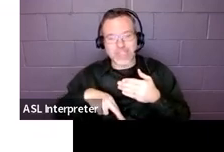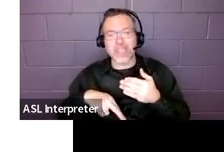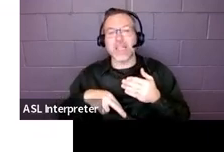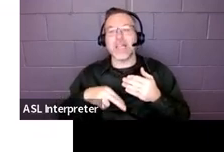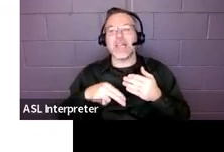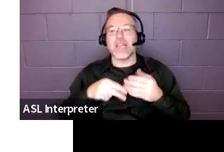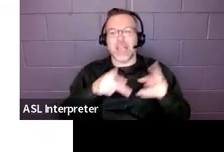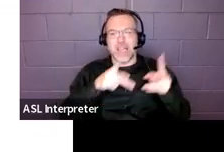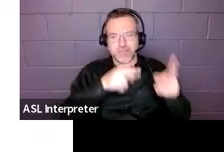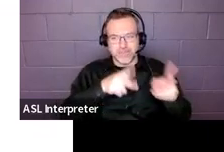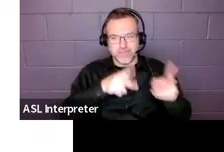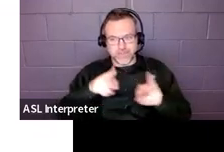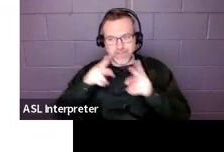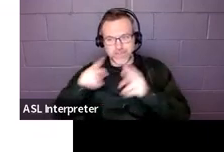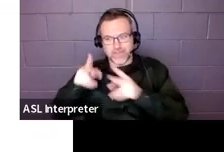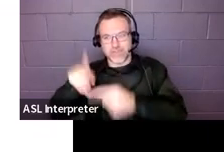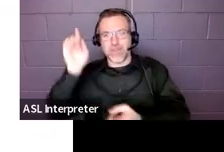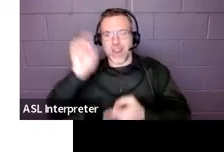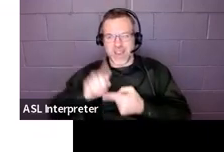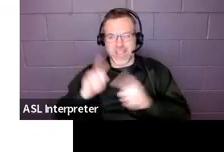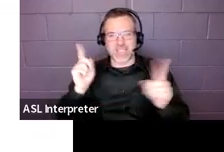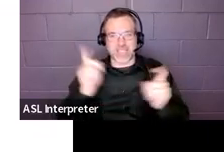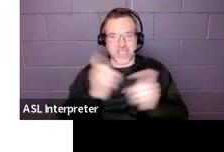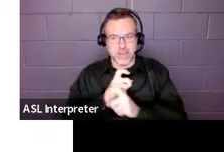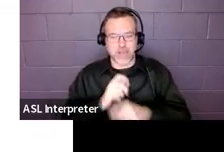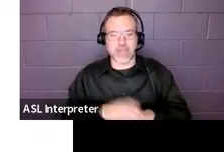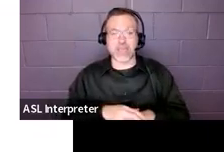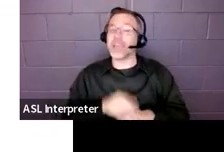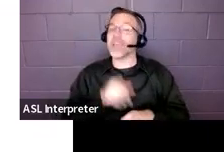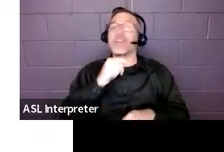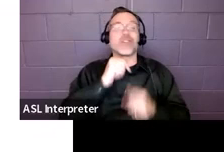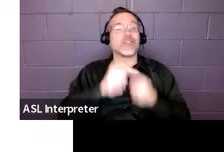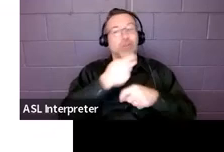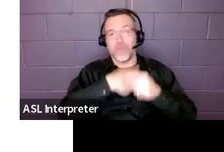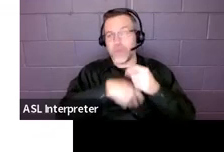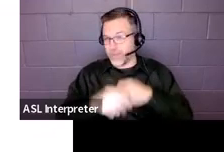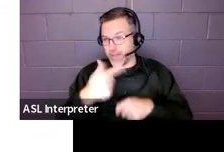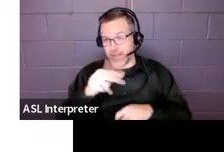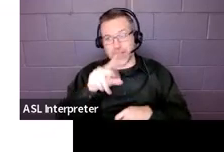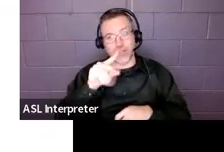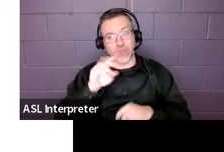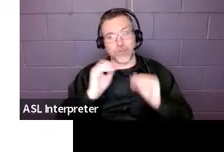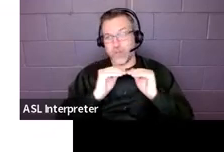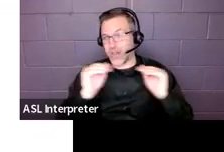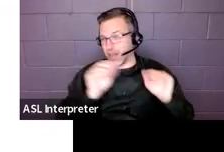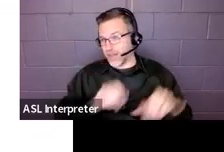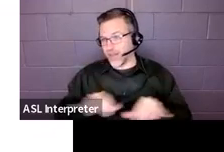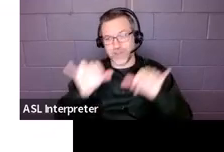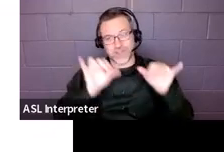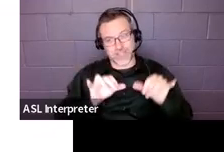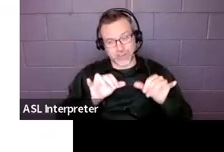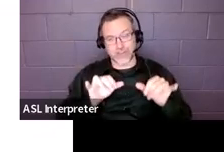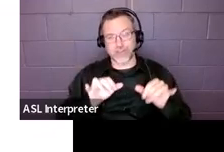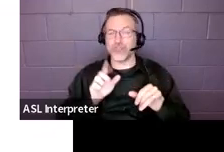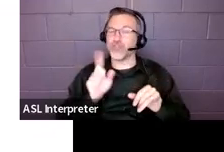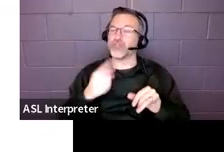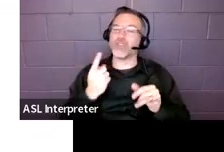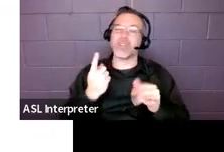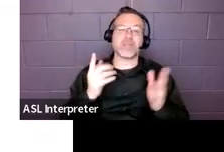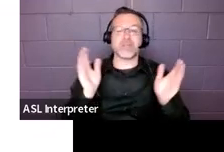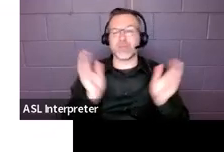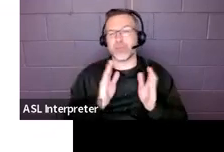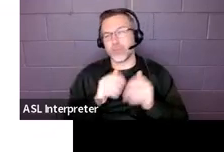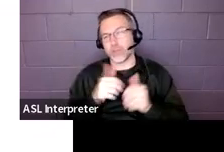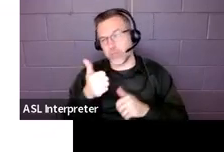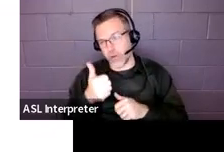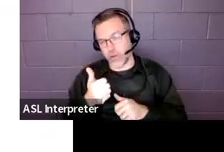breadth and complexity. They're not a replacement of grade level standards. They're just smaller, accessible steps to support the students